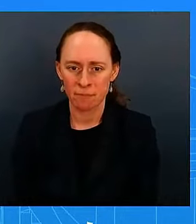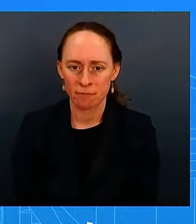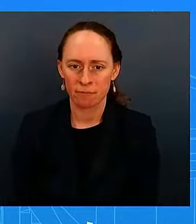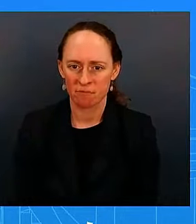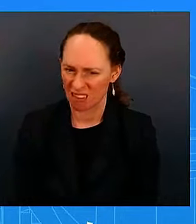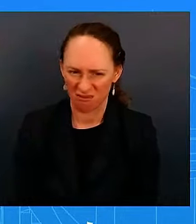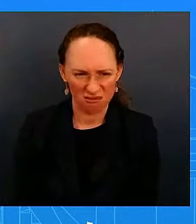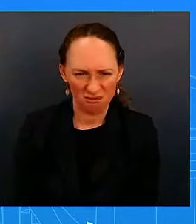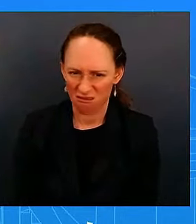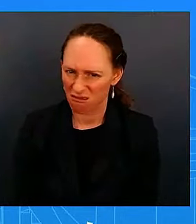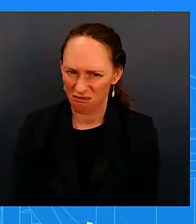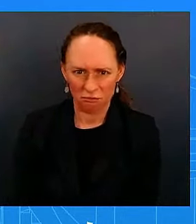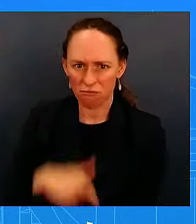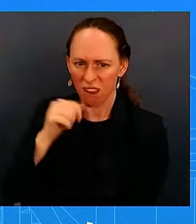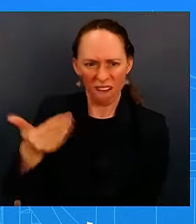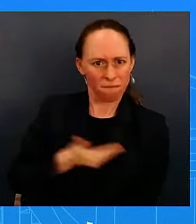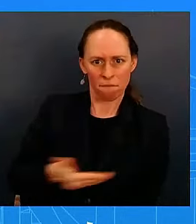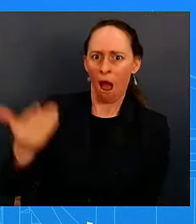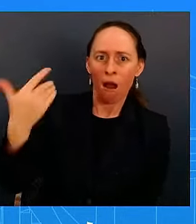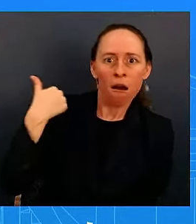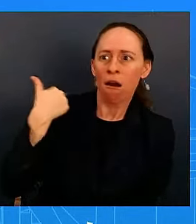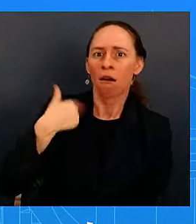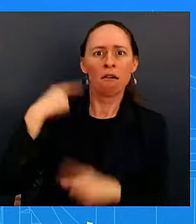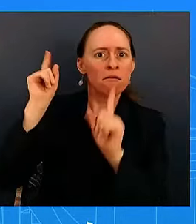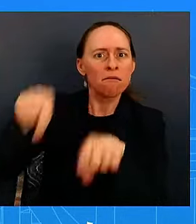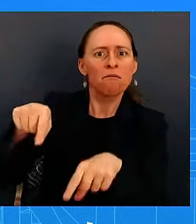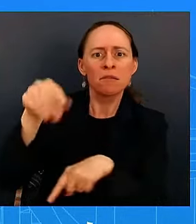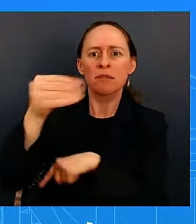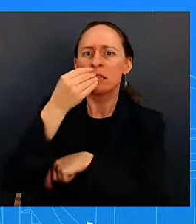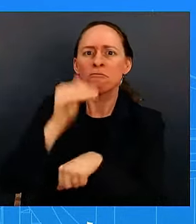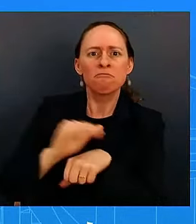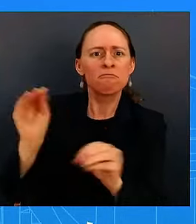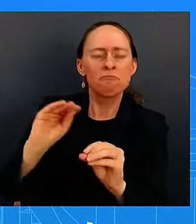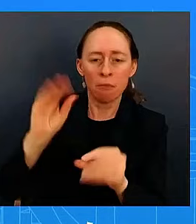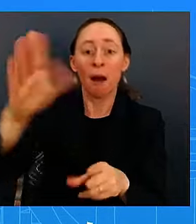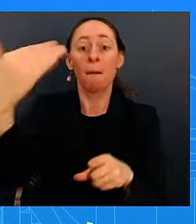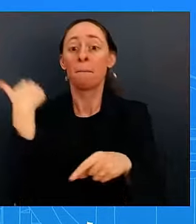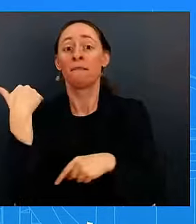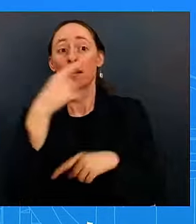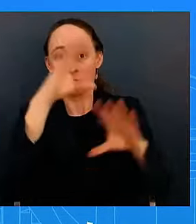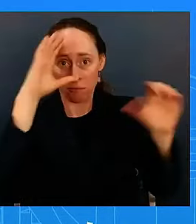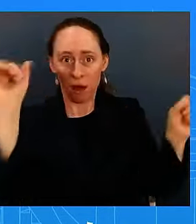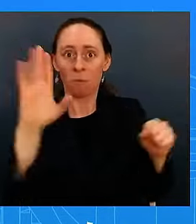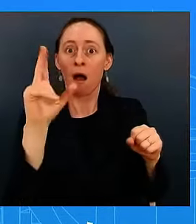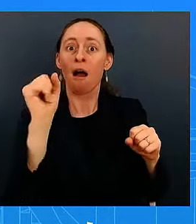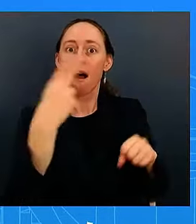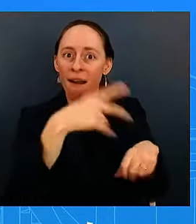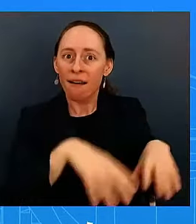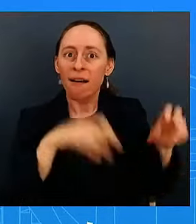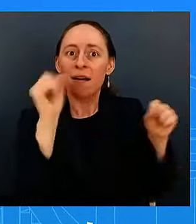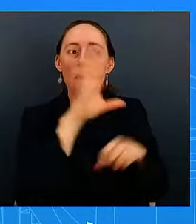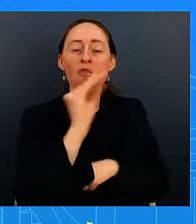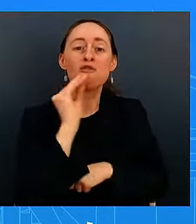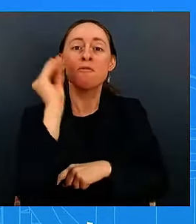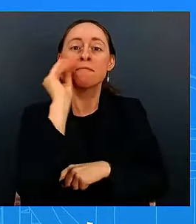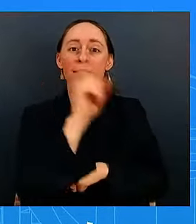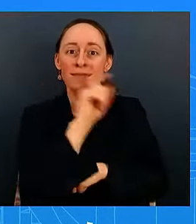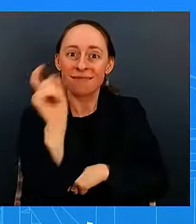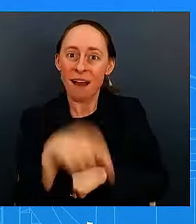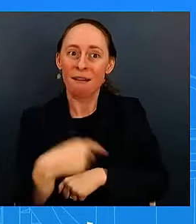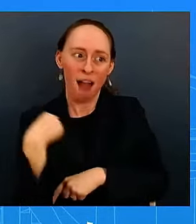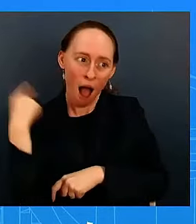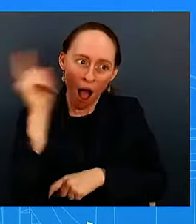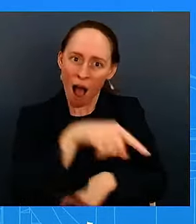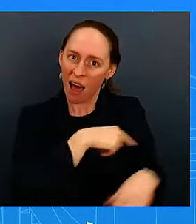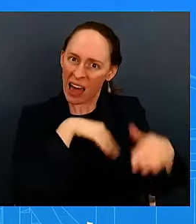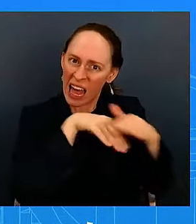i mean but president bush hosted foreign leaders in crocker the pool was invited to president crocker and i just wait a lot because i also didn't mention a press conference yeah and